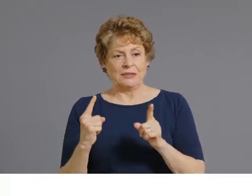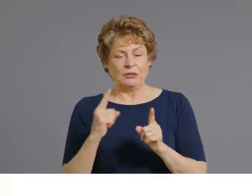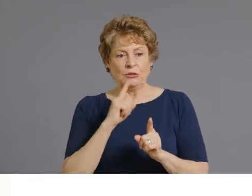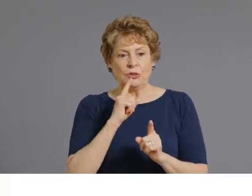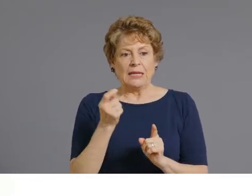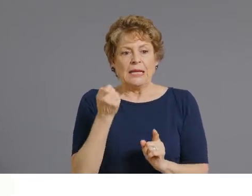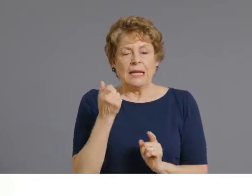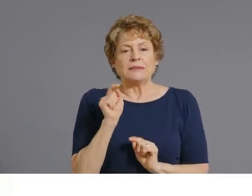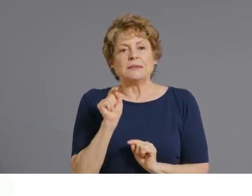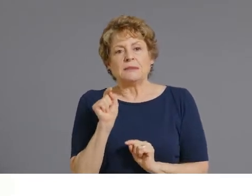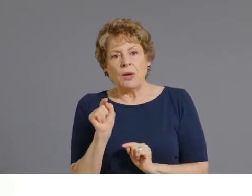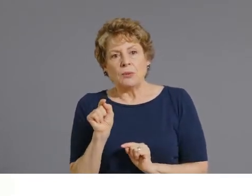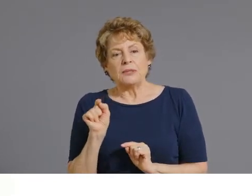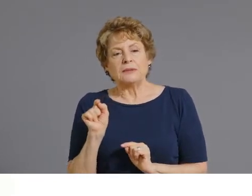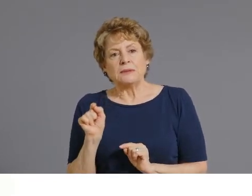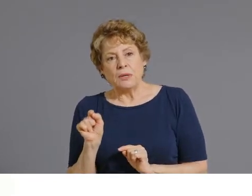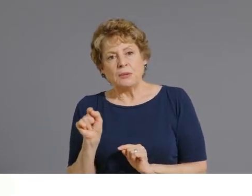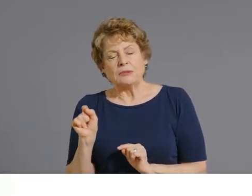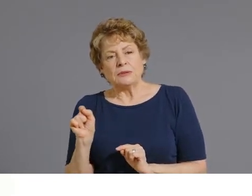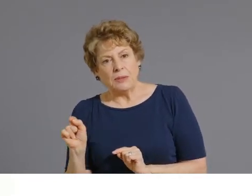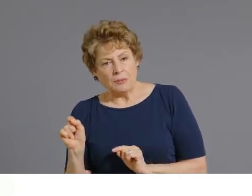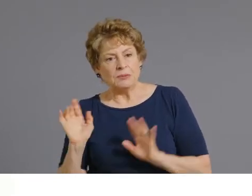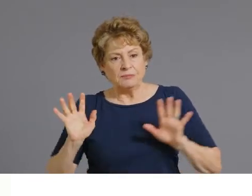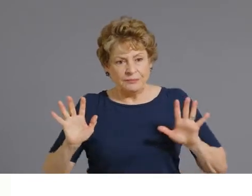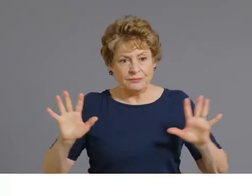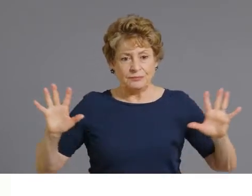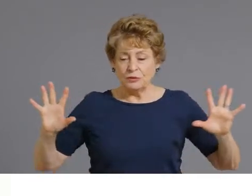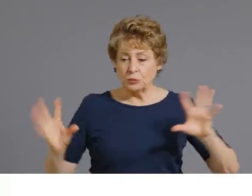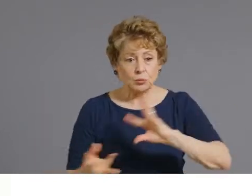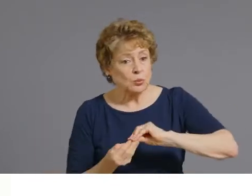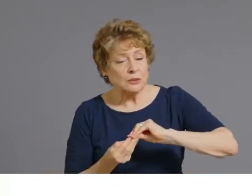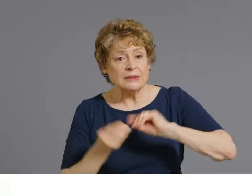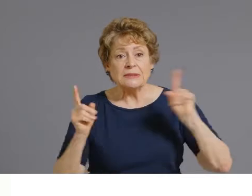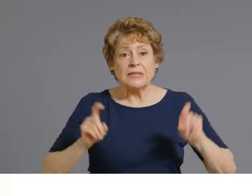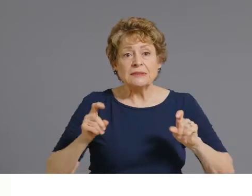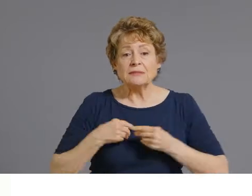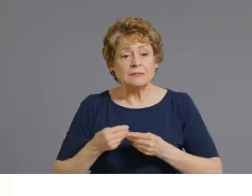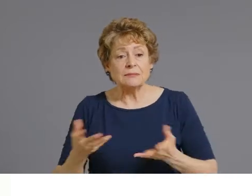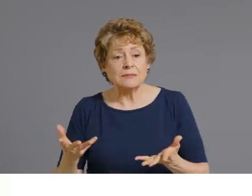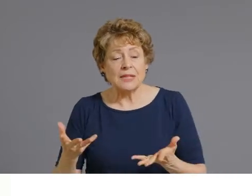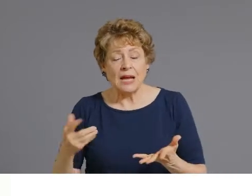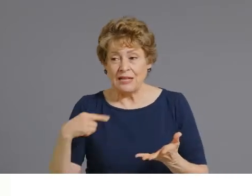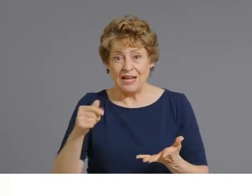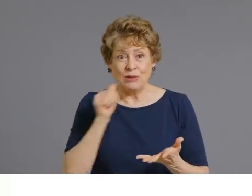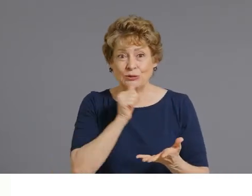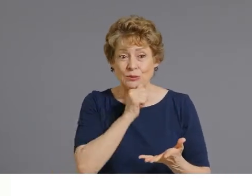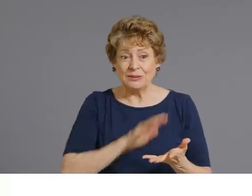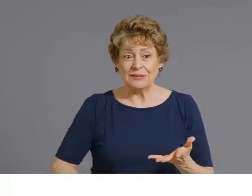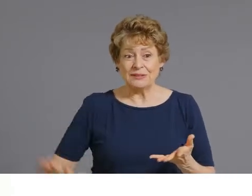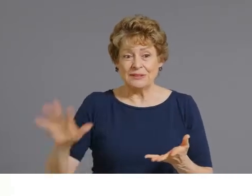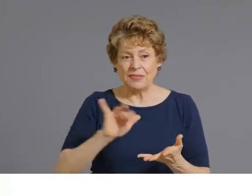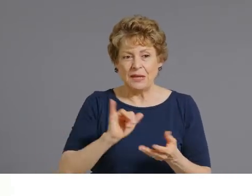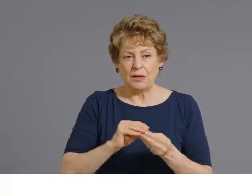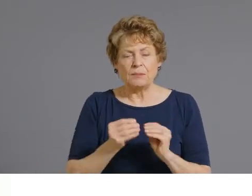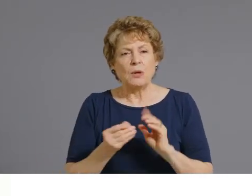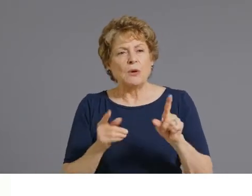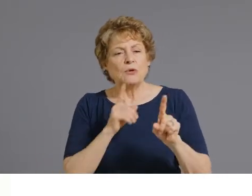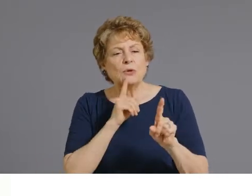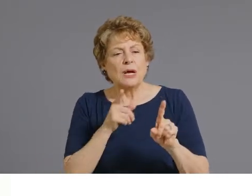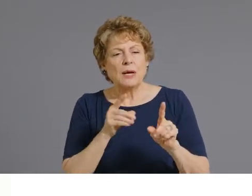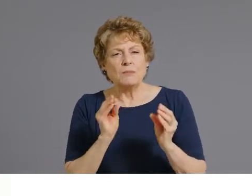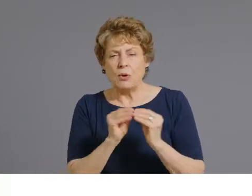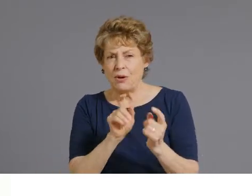back down using our total tests performed in Arizona, which we think is a more accurate representation of